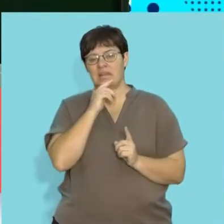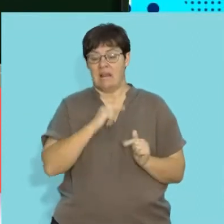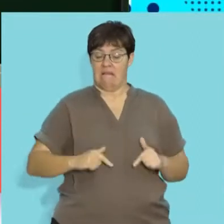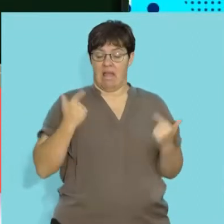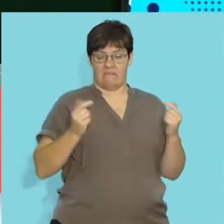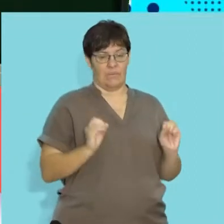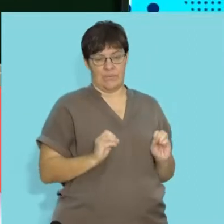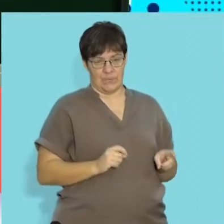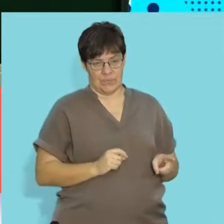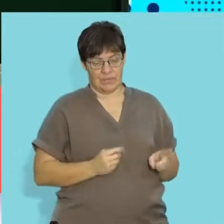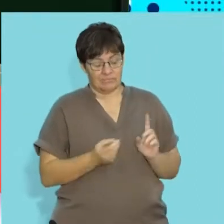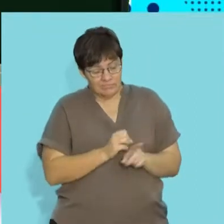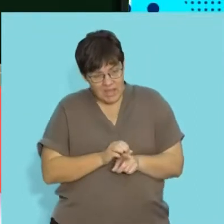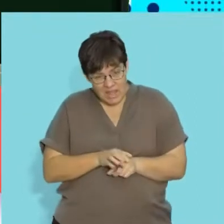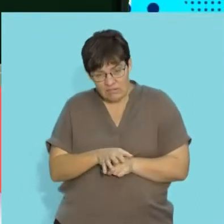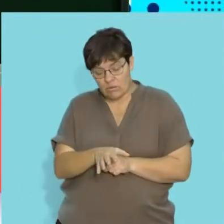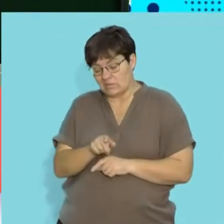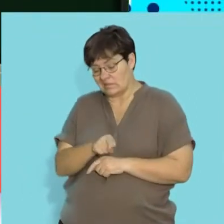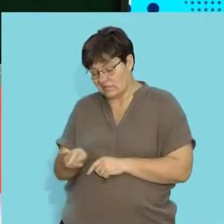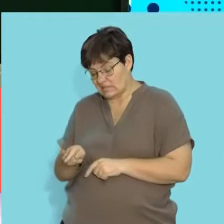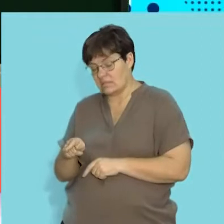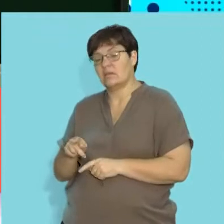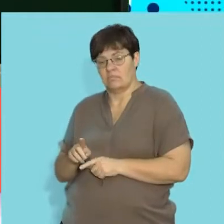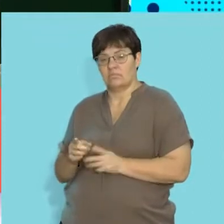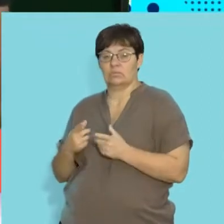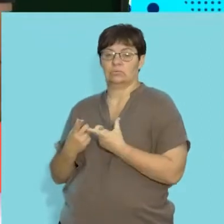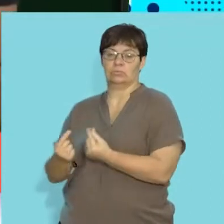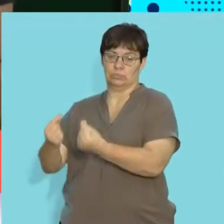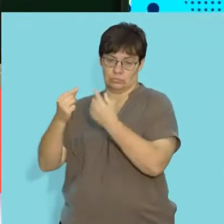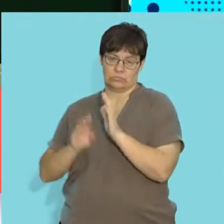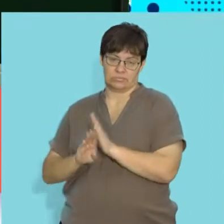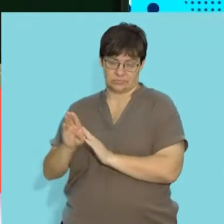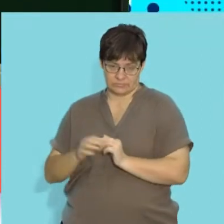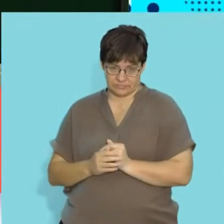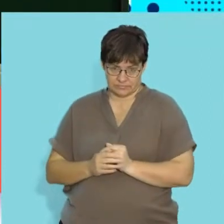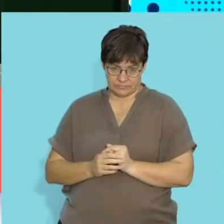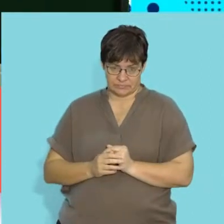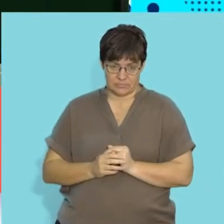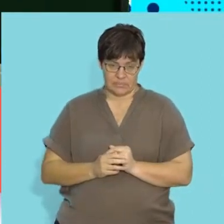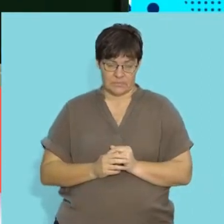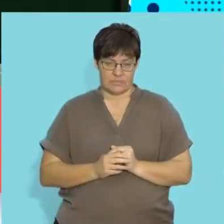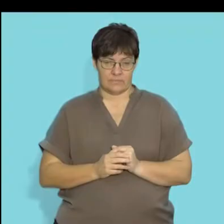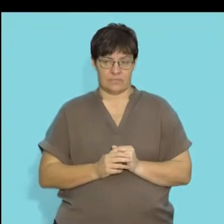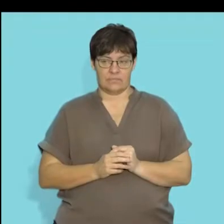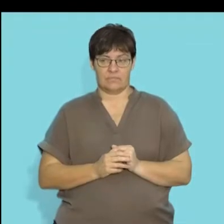these would be the non-living components that influence how these biotic factors or organisms survive.